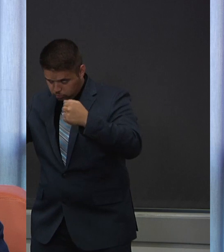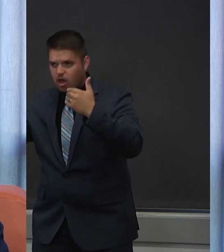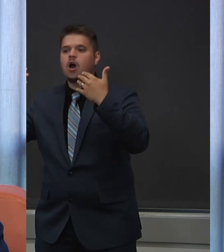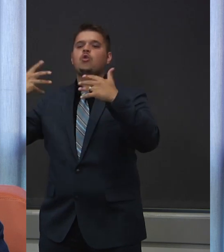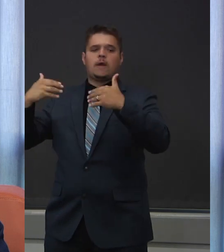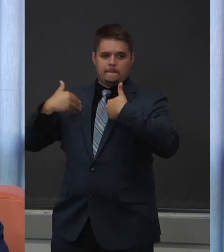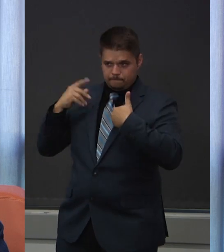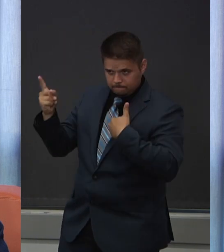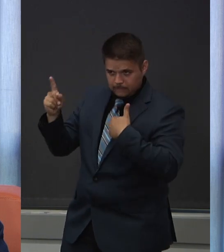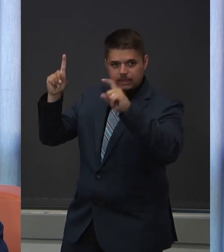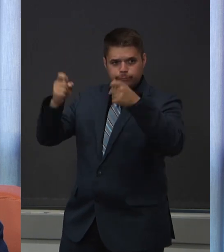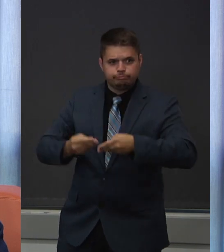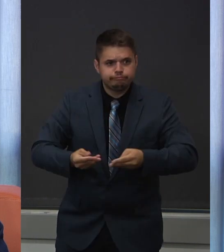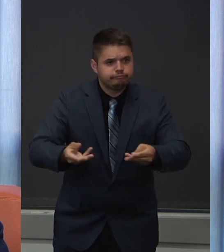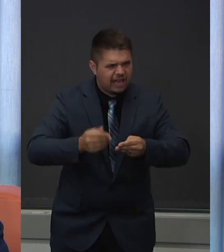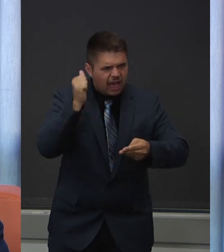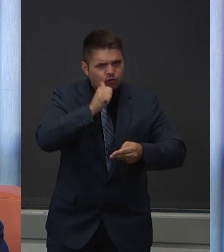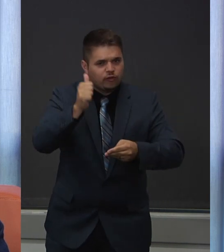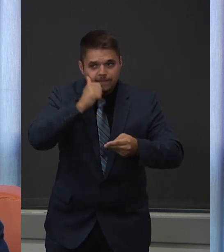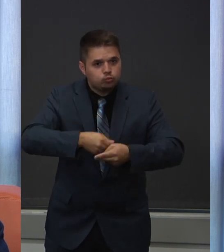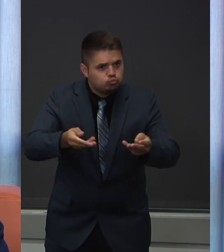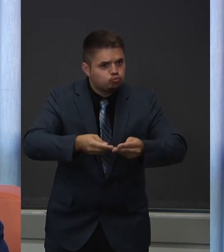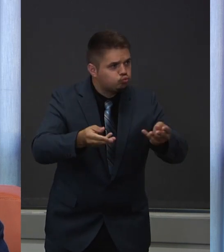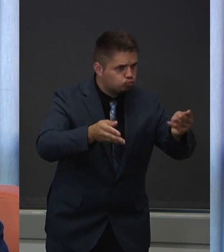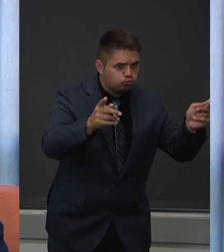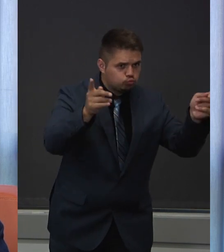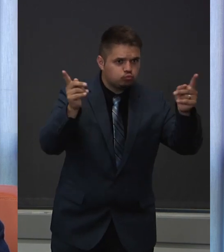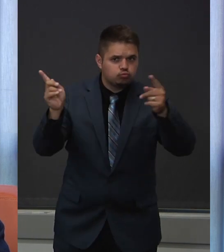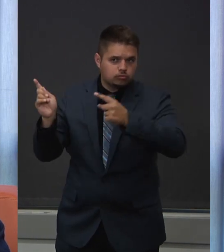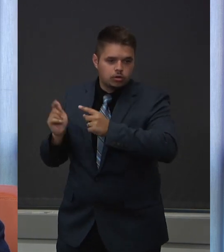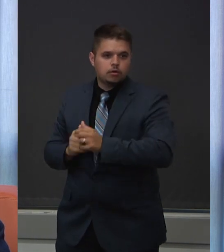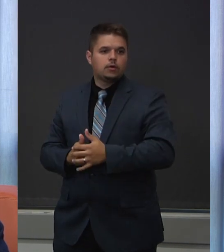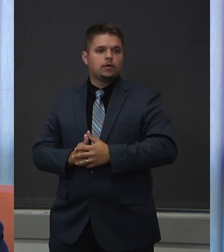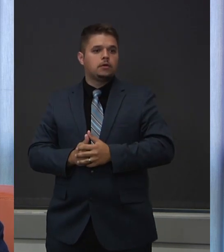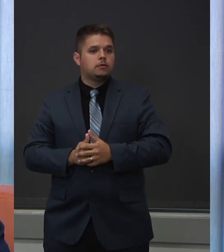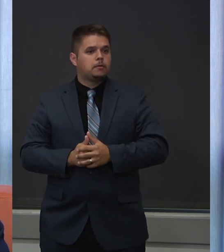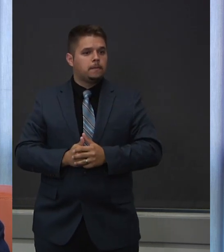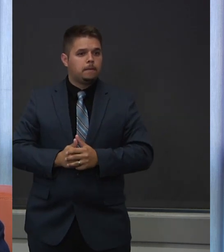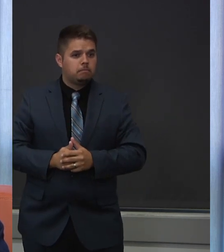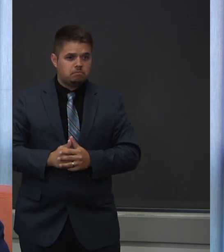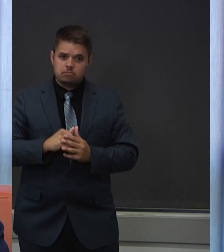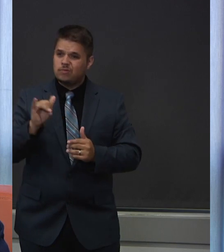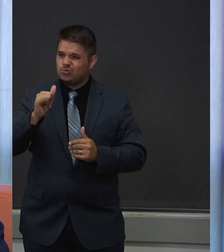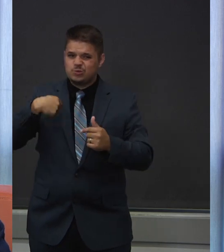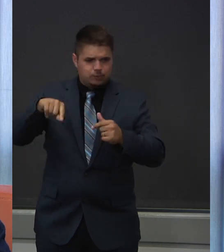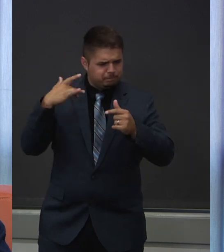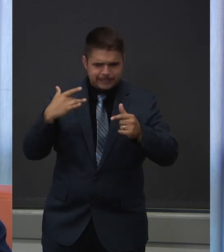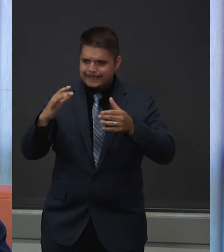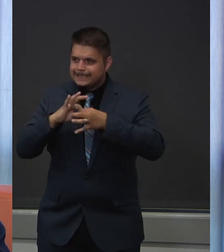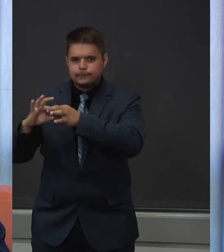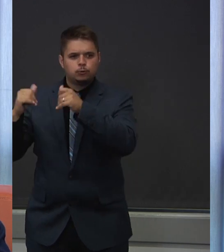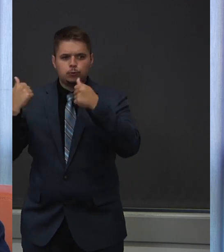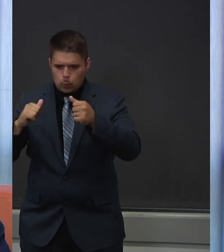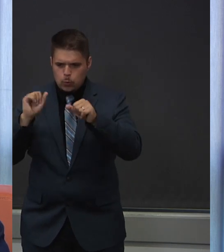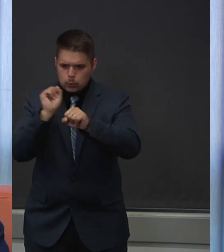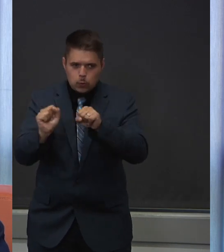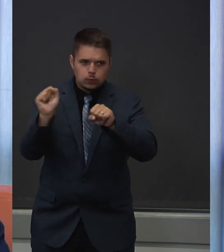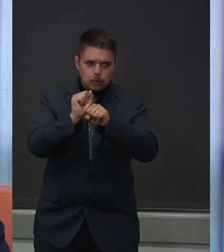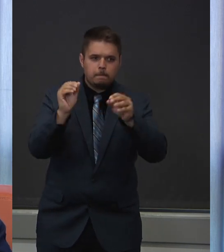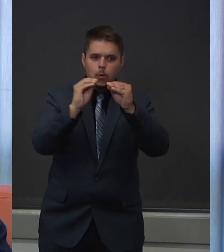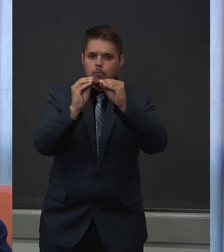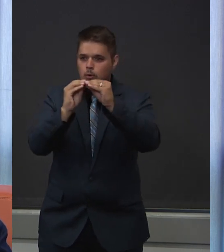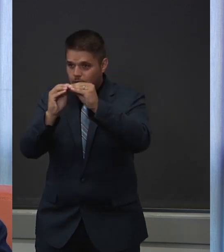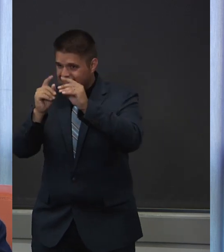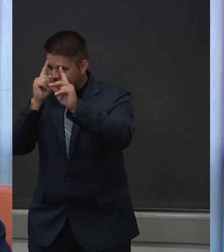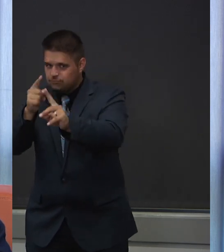testing on a daily basis. And we are also trying to work with some other local labs that may not traditionally have been